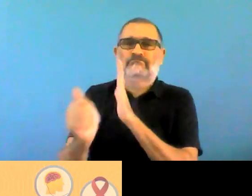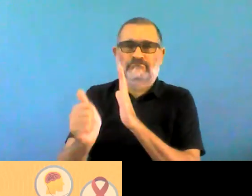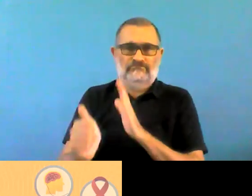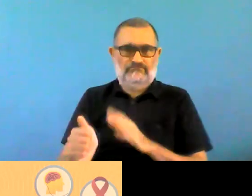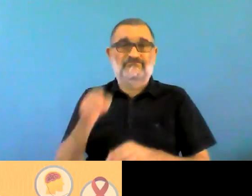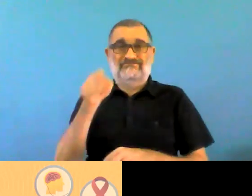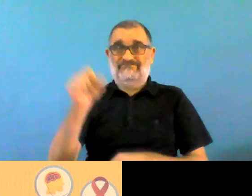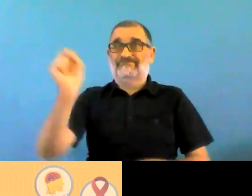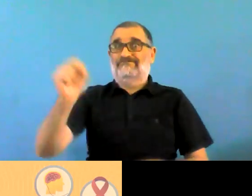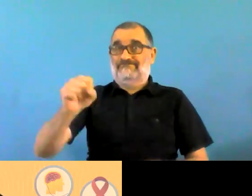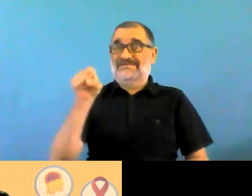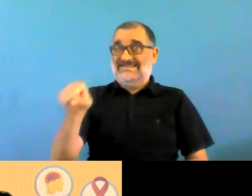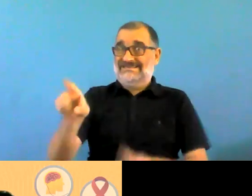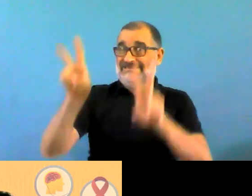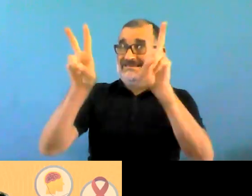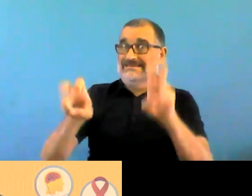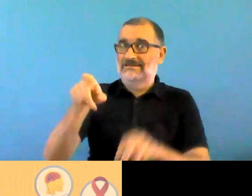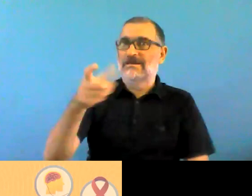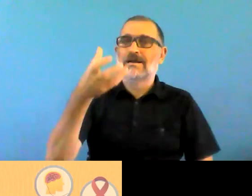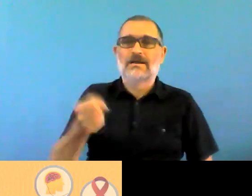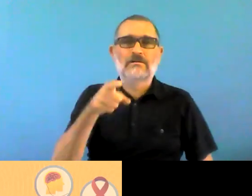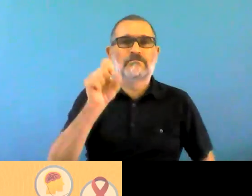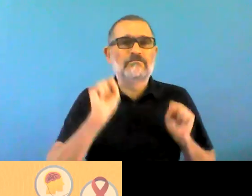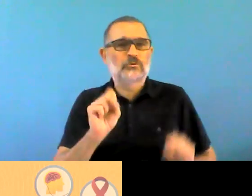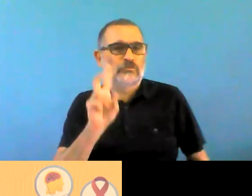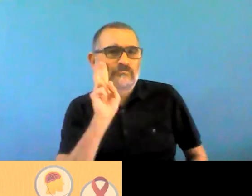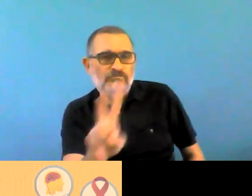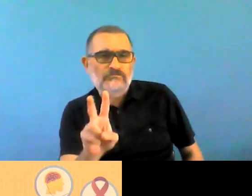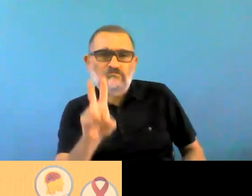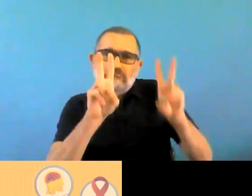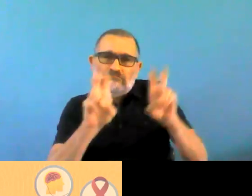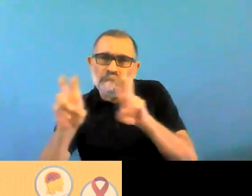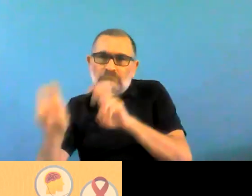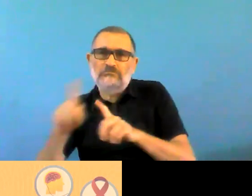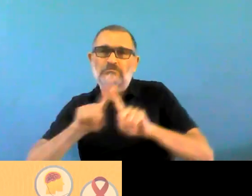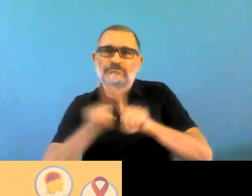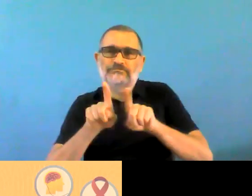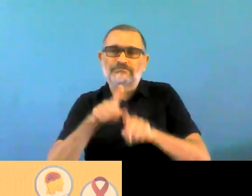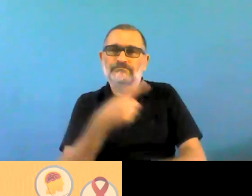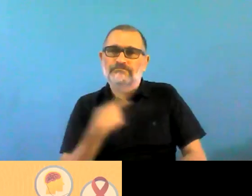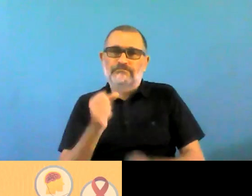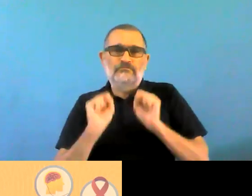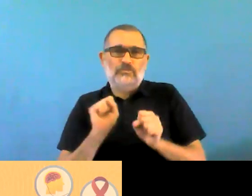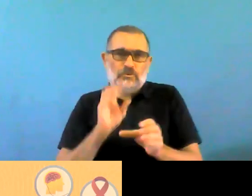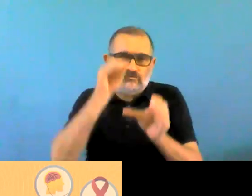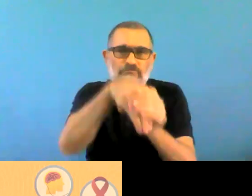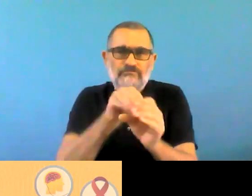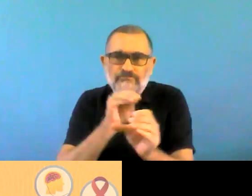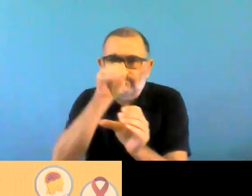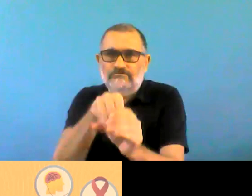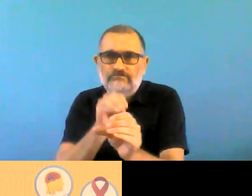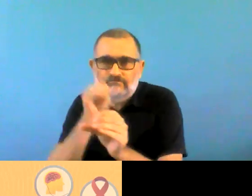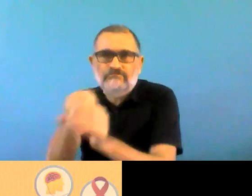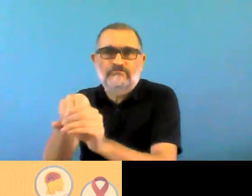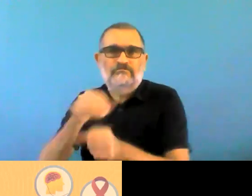an intervention for older adults that also looks at cultural issues and communication things that are not the fully technical